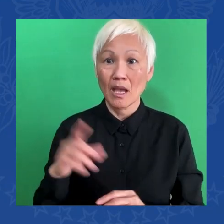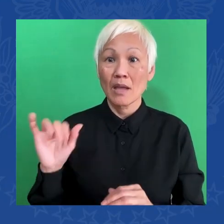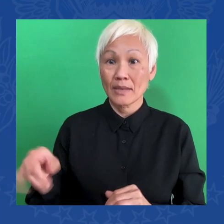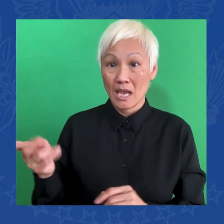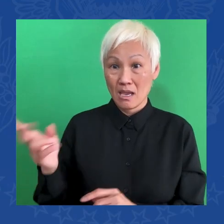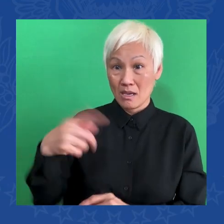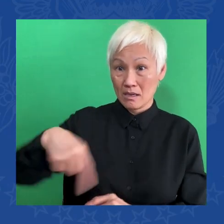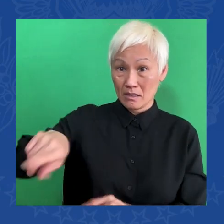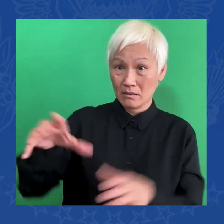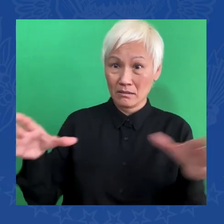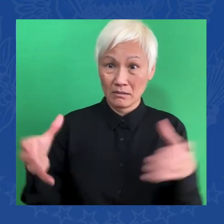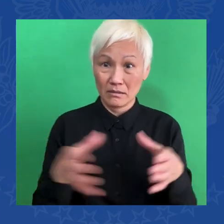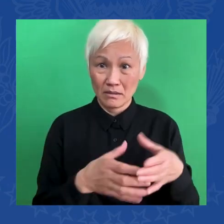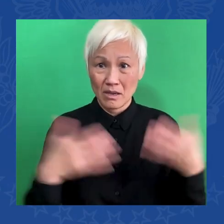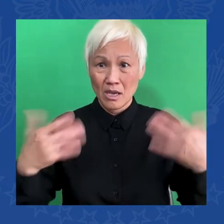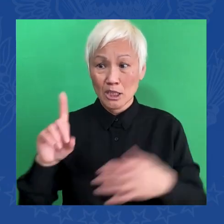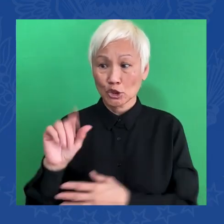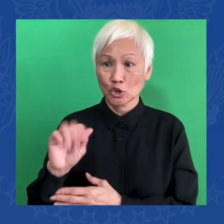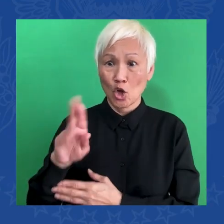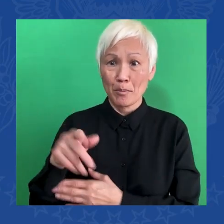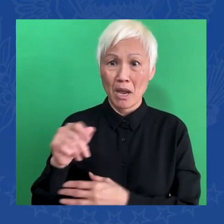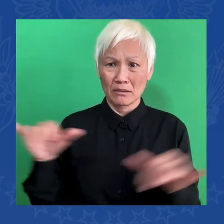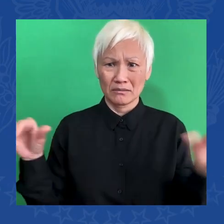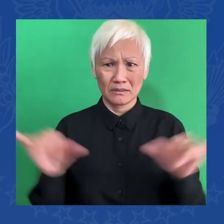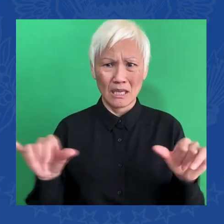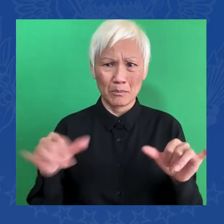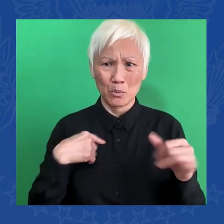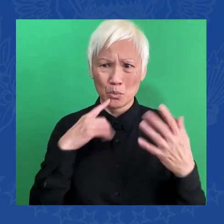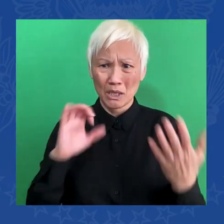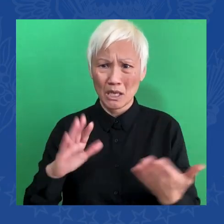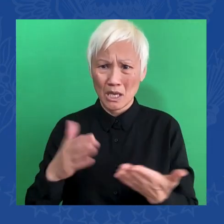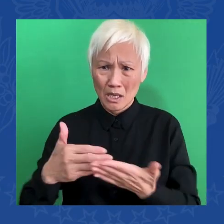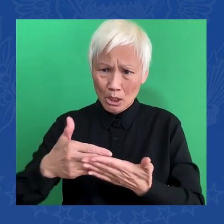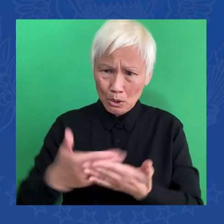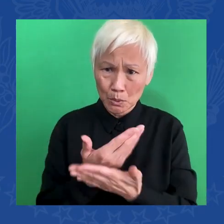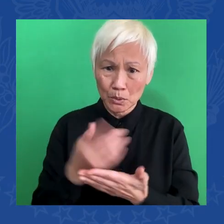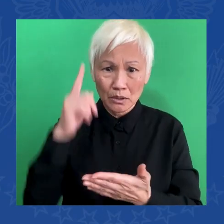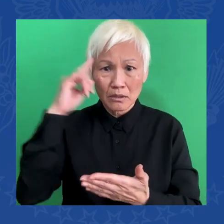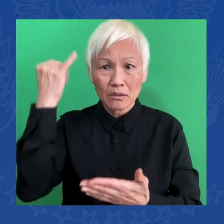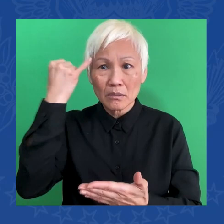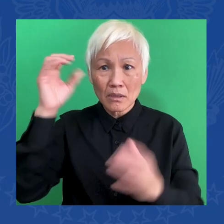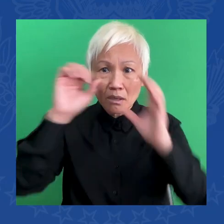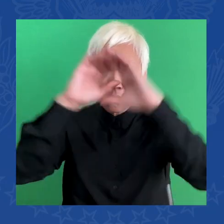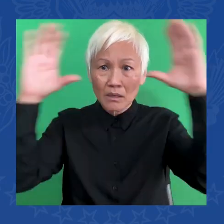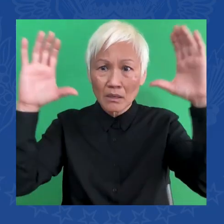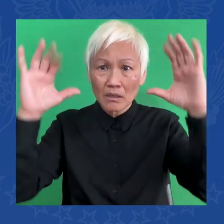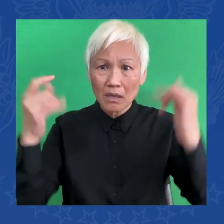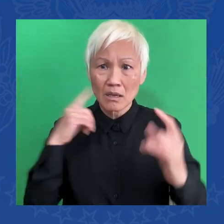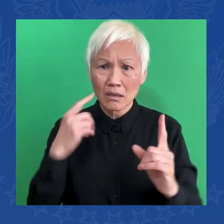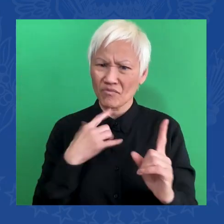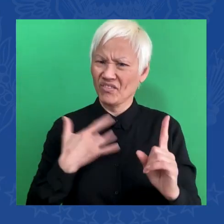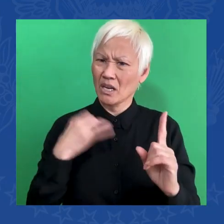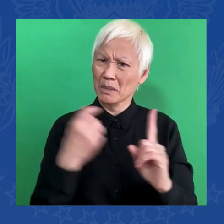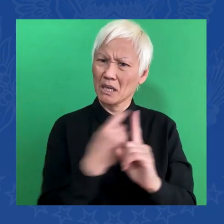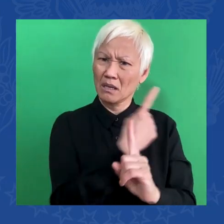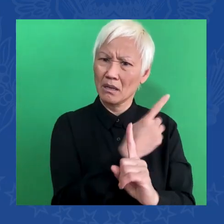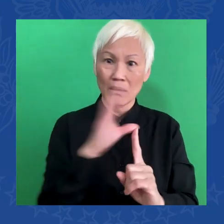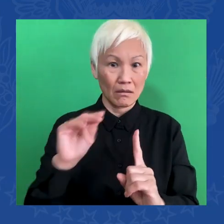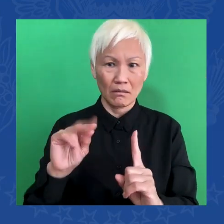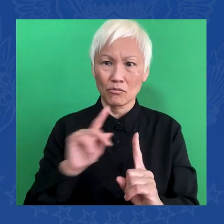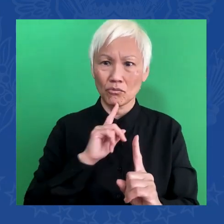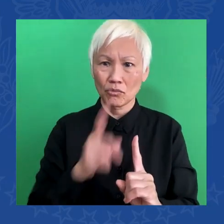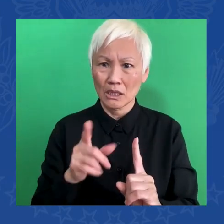in this country. Ideas so bold, no one else, not even the private sector, is willing to give them a chance or